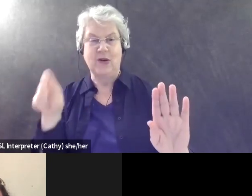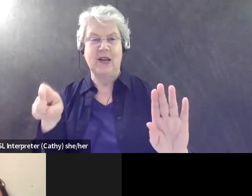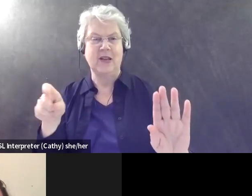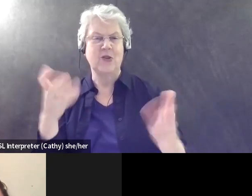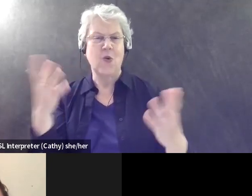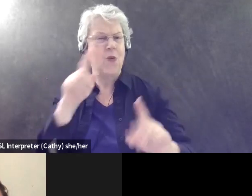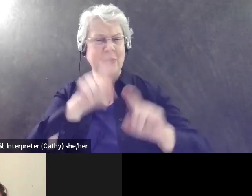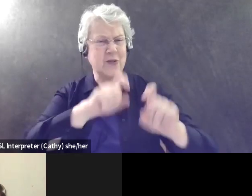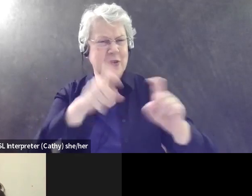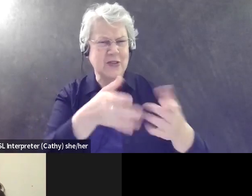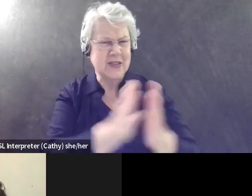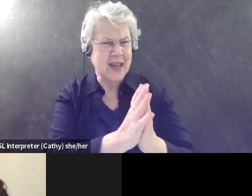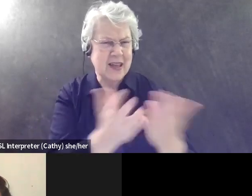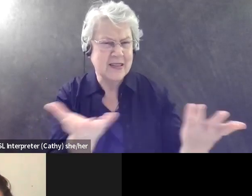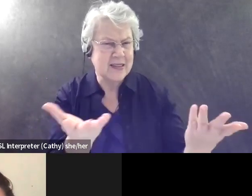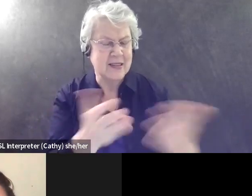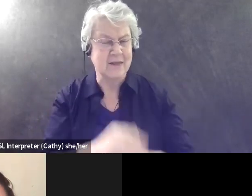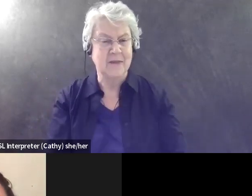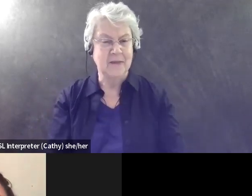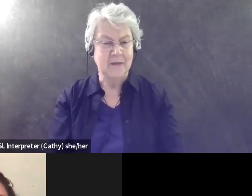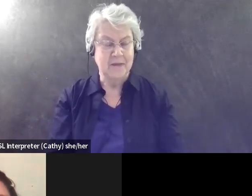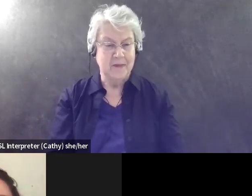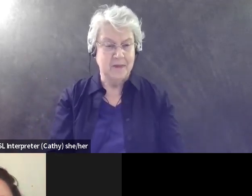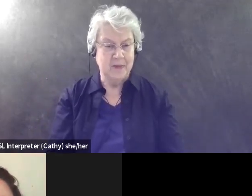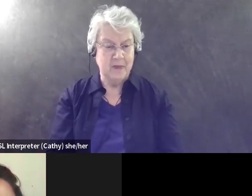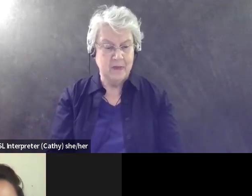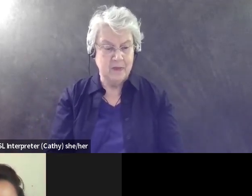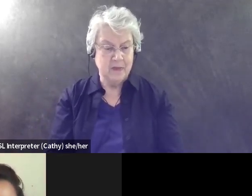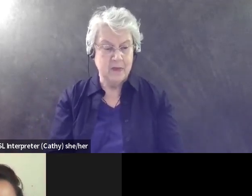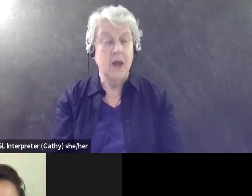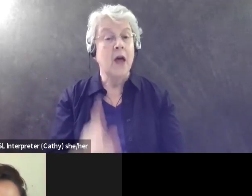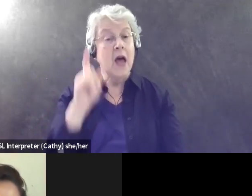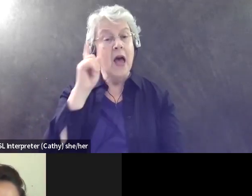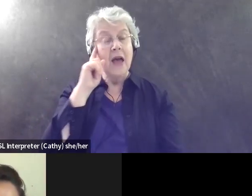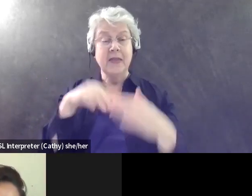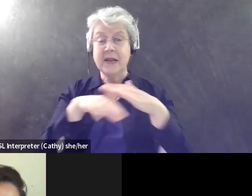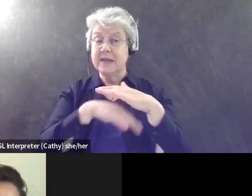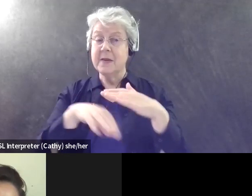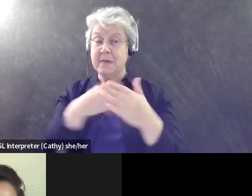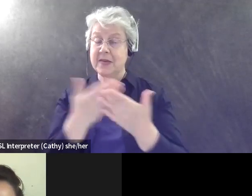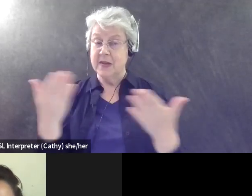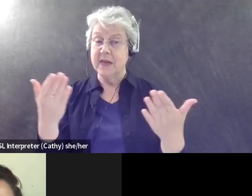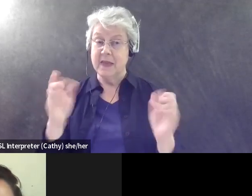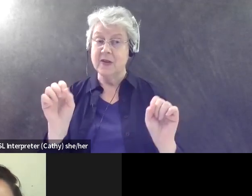I think you, uh, there are some basic things that you can,